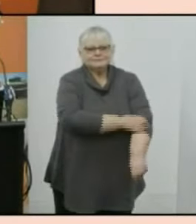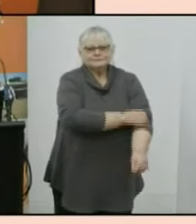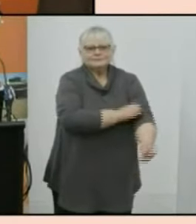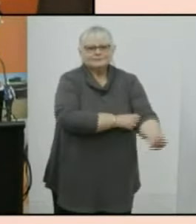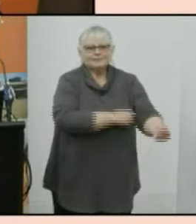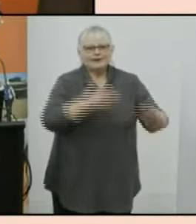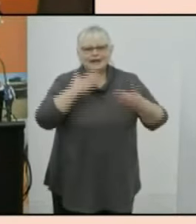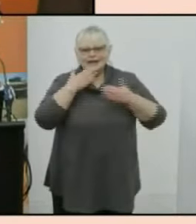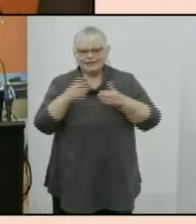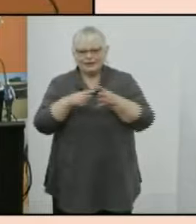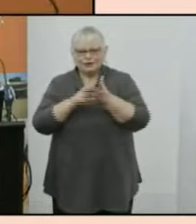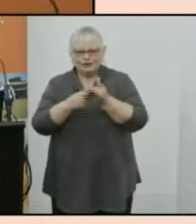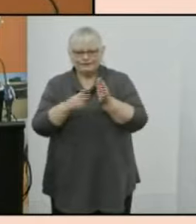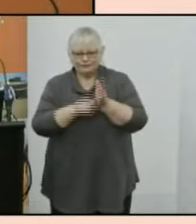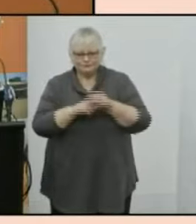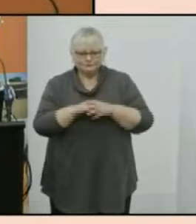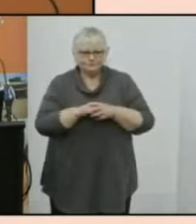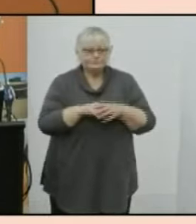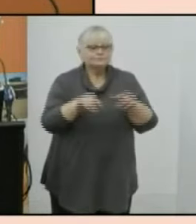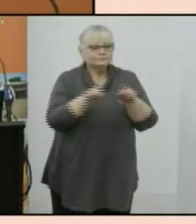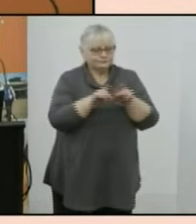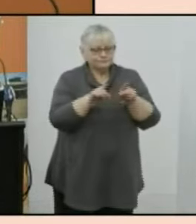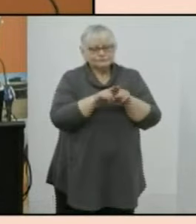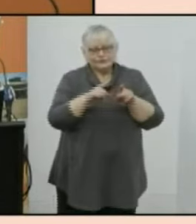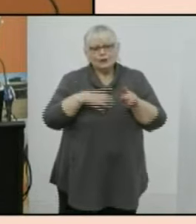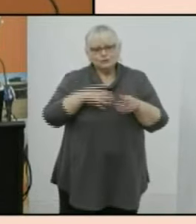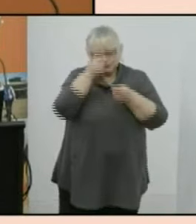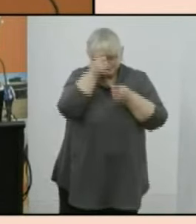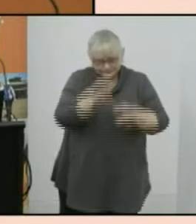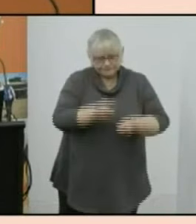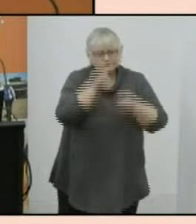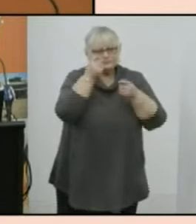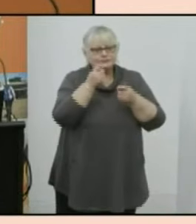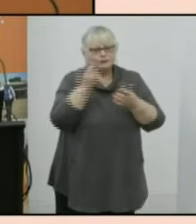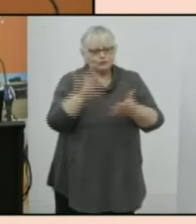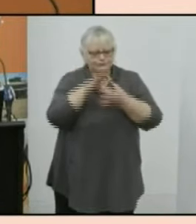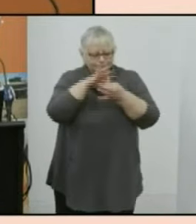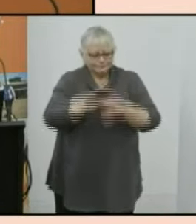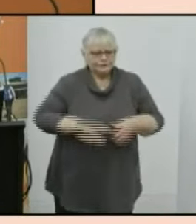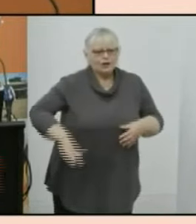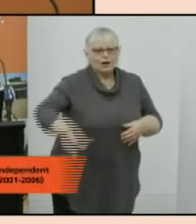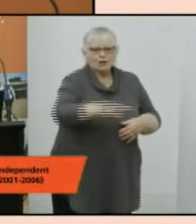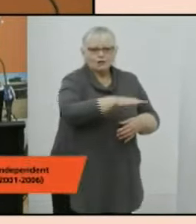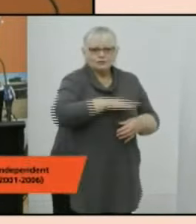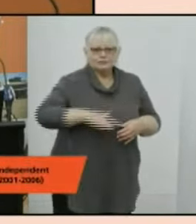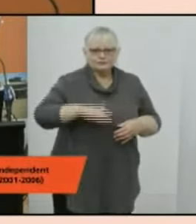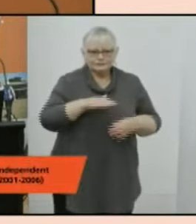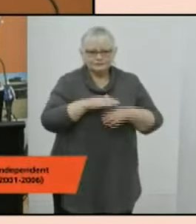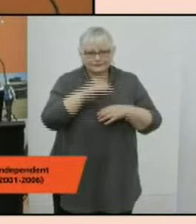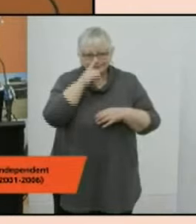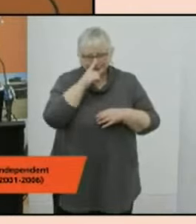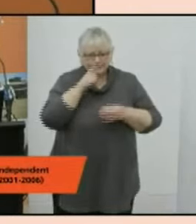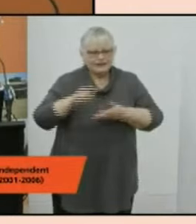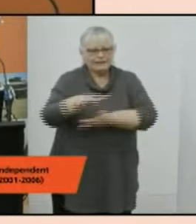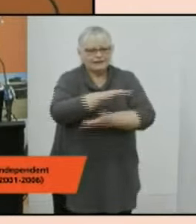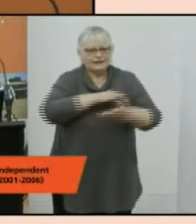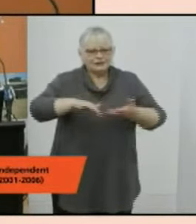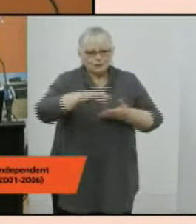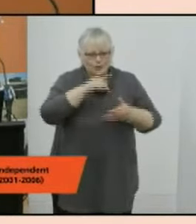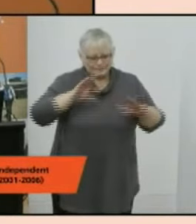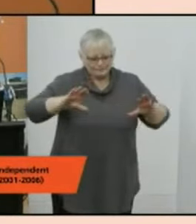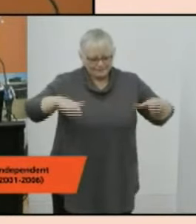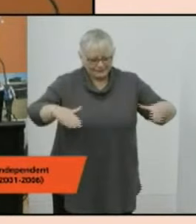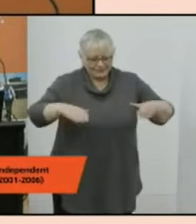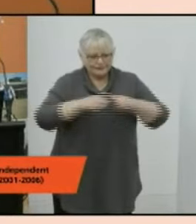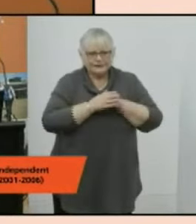thank you avril i also would like to acknowledge the traditional custodians of the land on which we meet today the nunnawal people